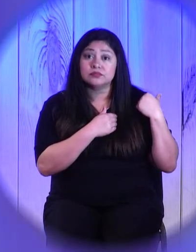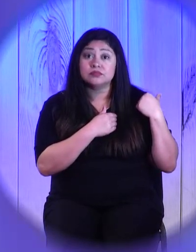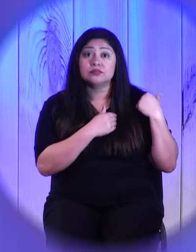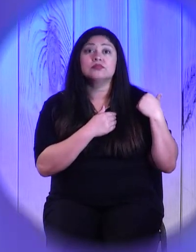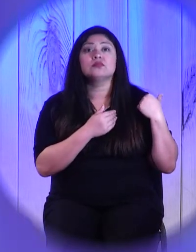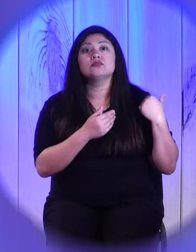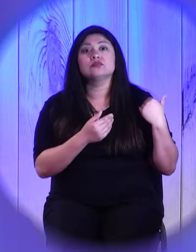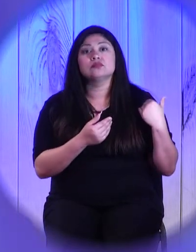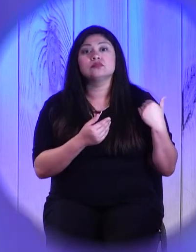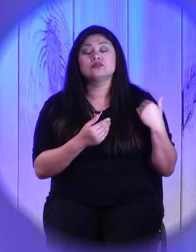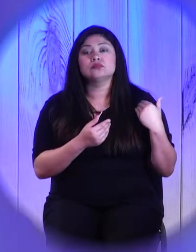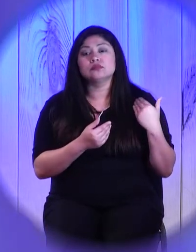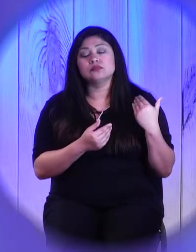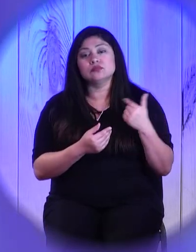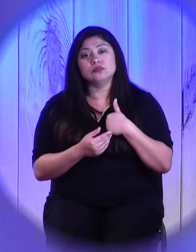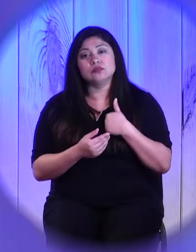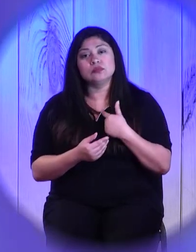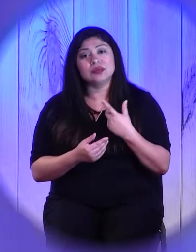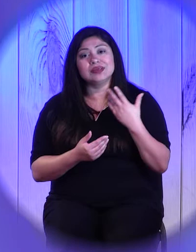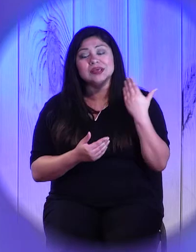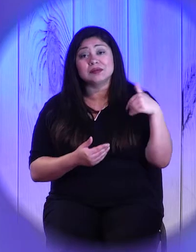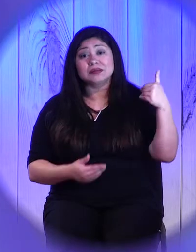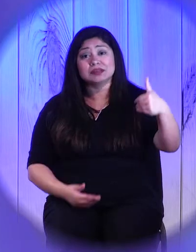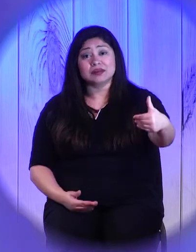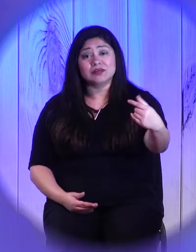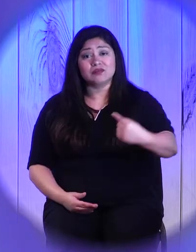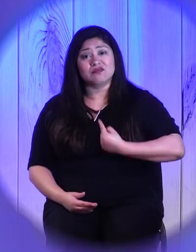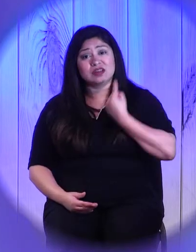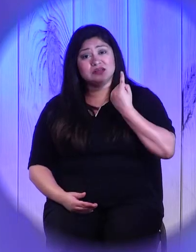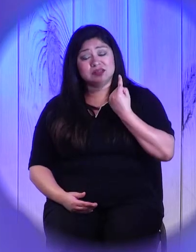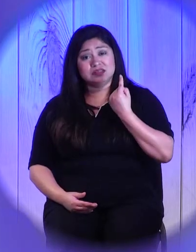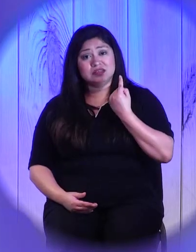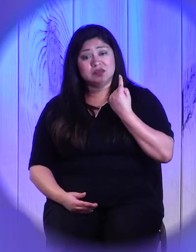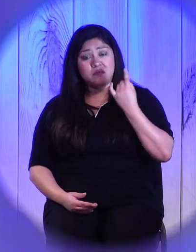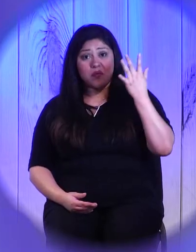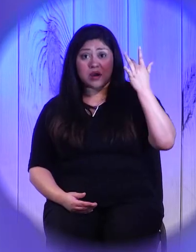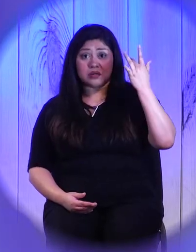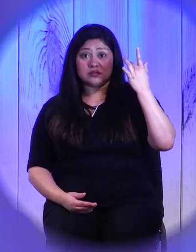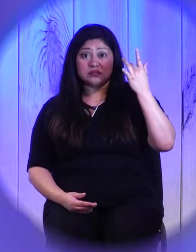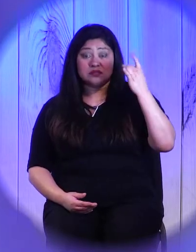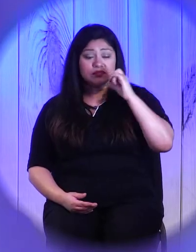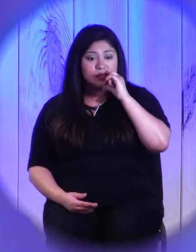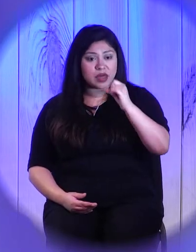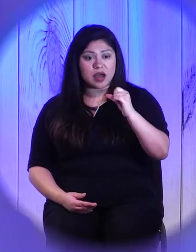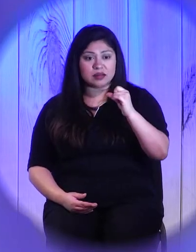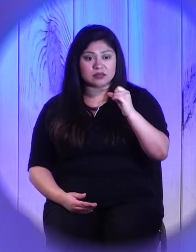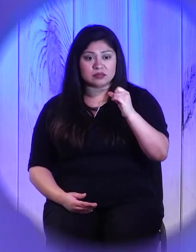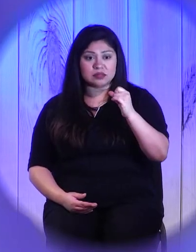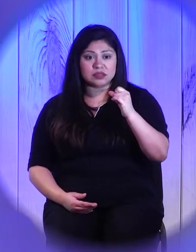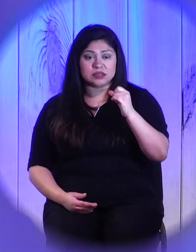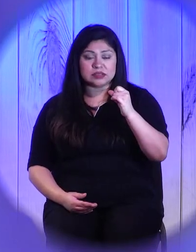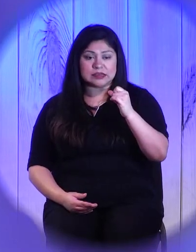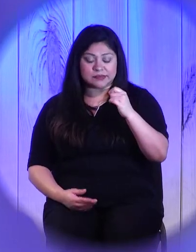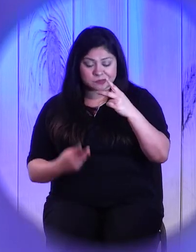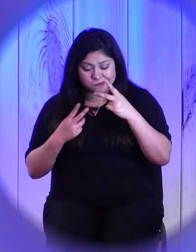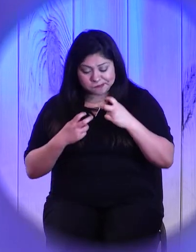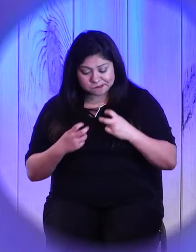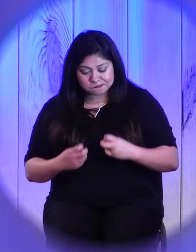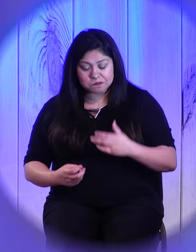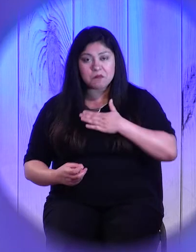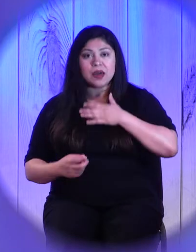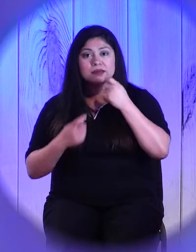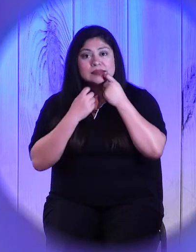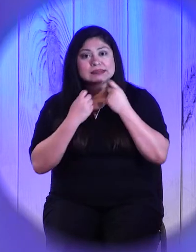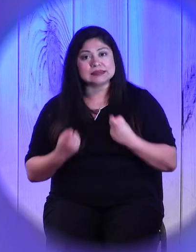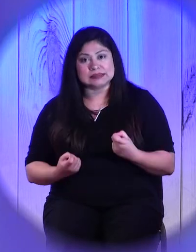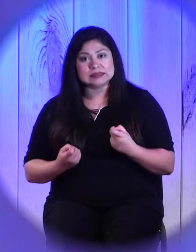most often offended by others when I have not dealt with my own sinfulness. That when I